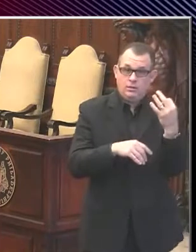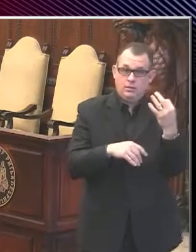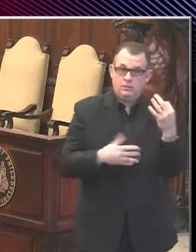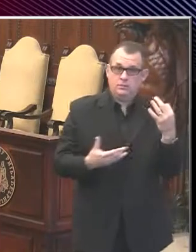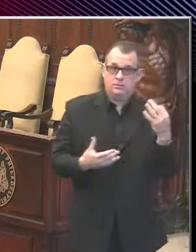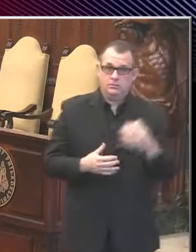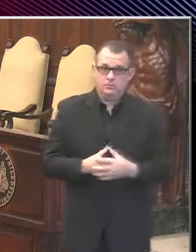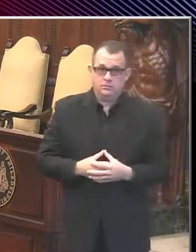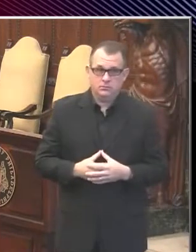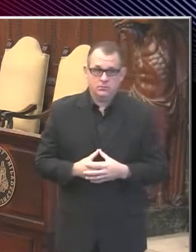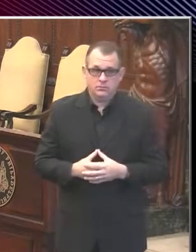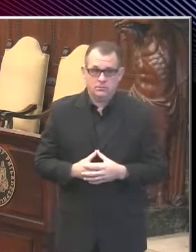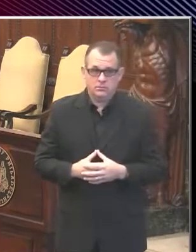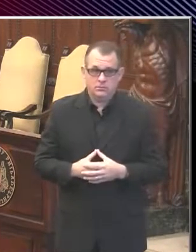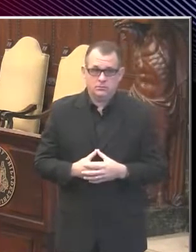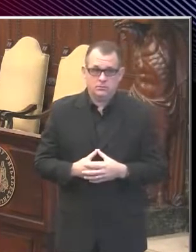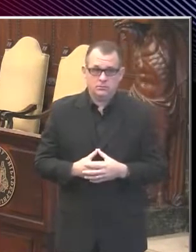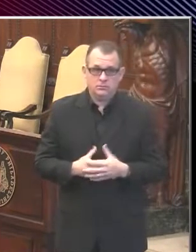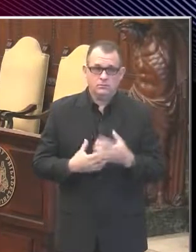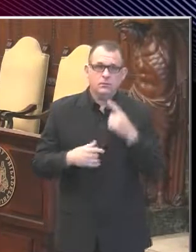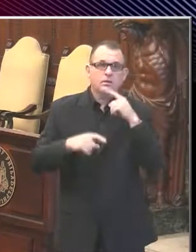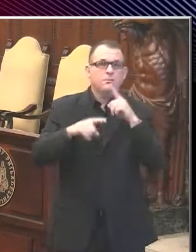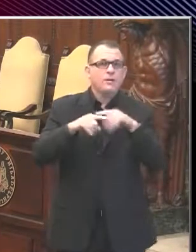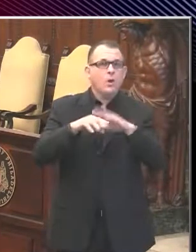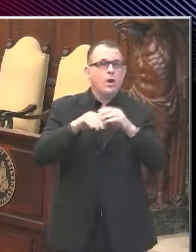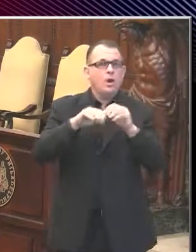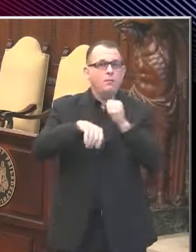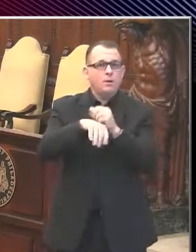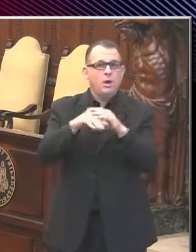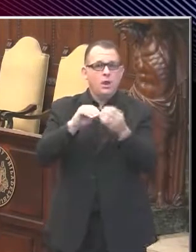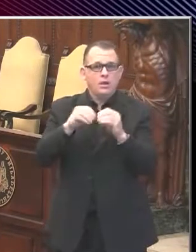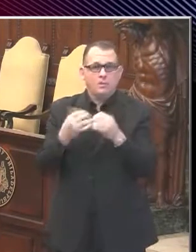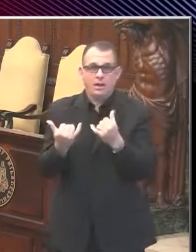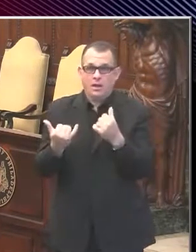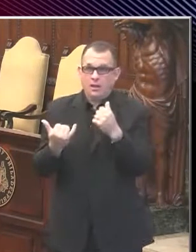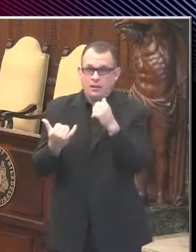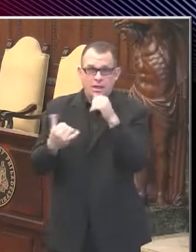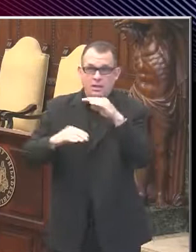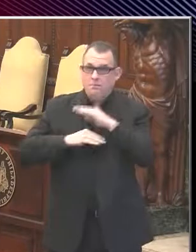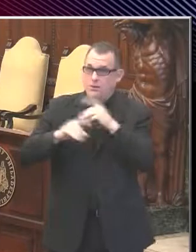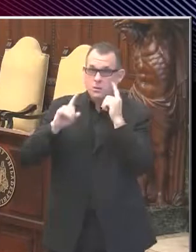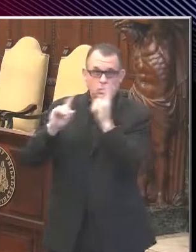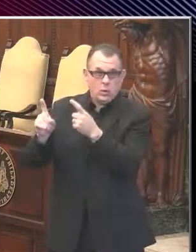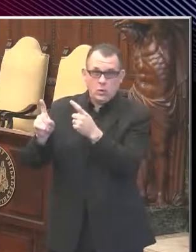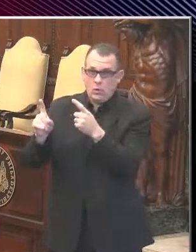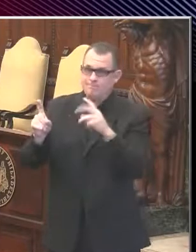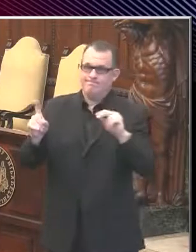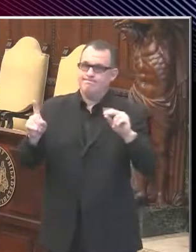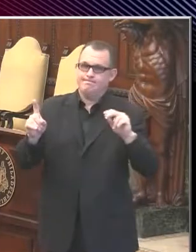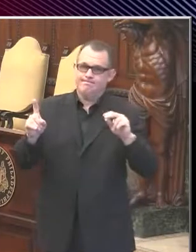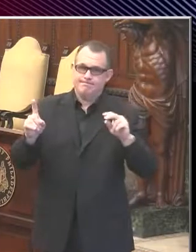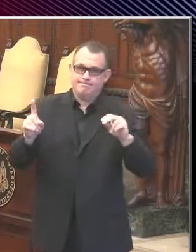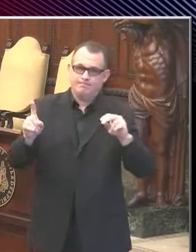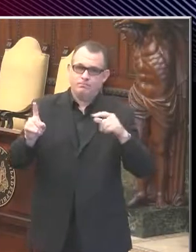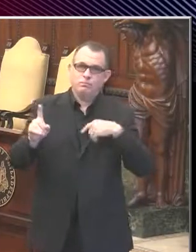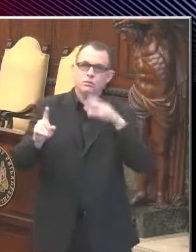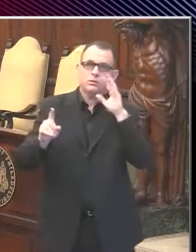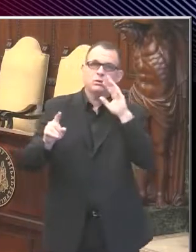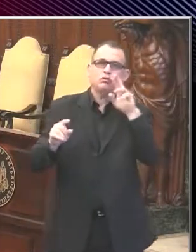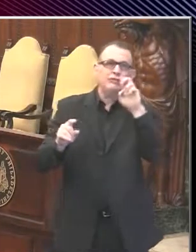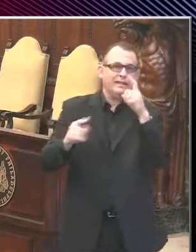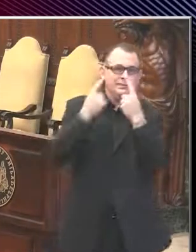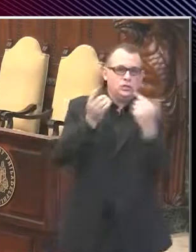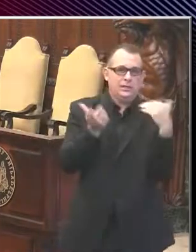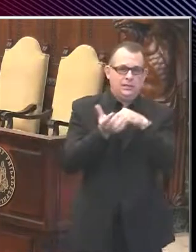Given the numbers we have right now, we are not meeting our targets for reopening next Friday. In view of that, we're going to reconsider and determine what can, if